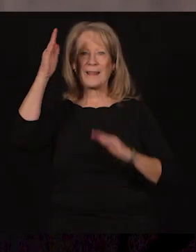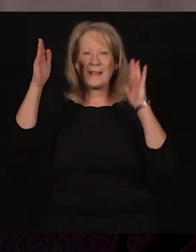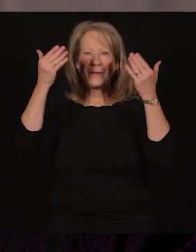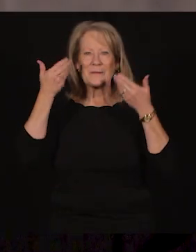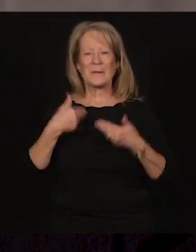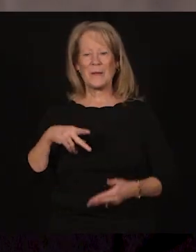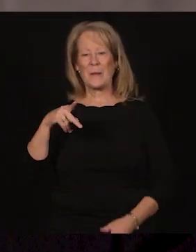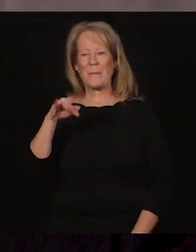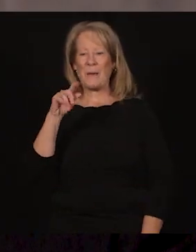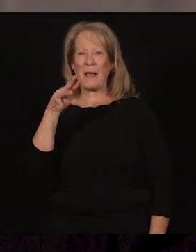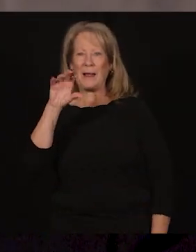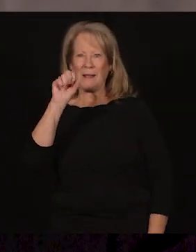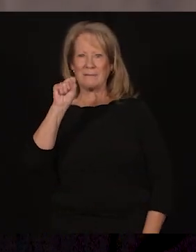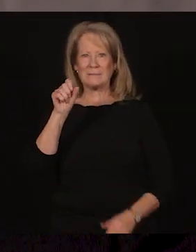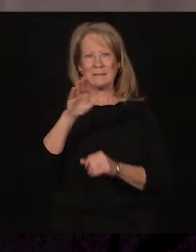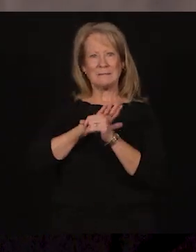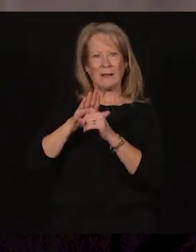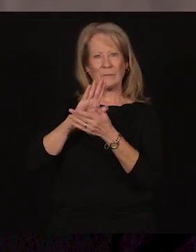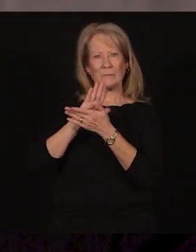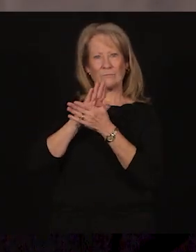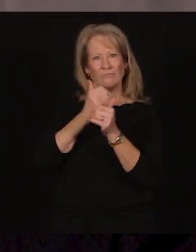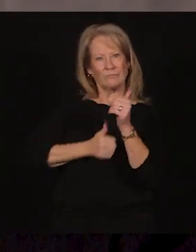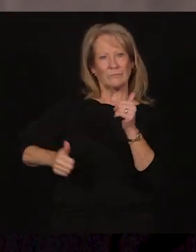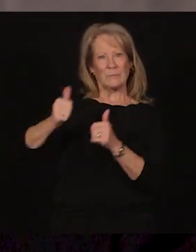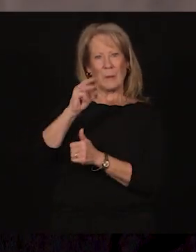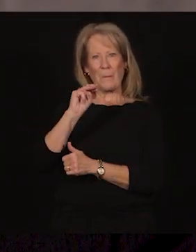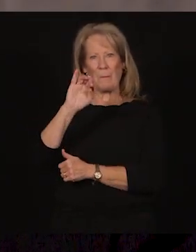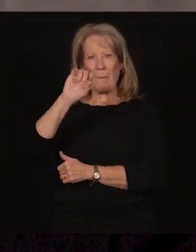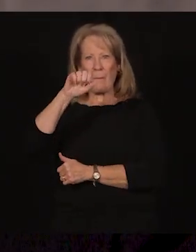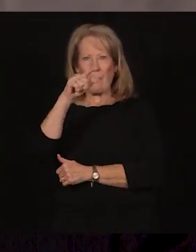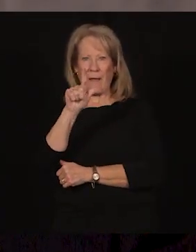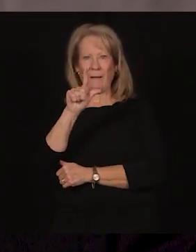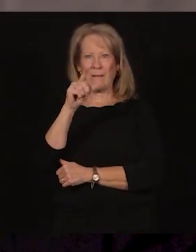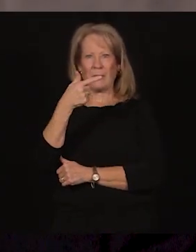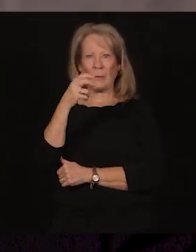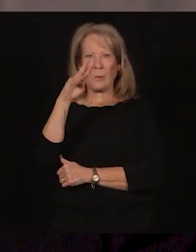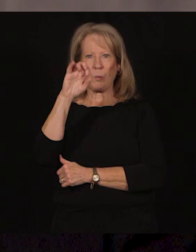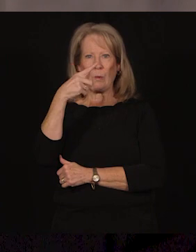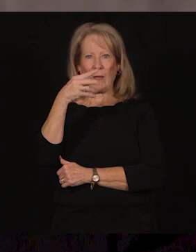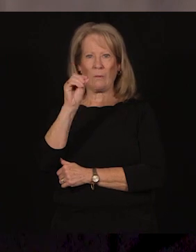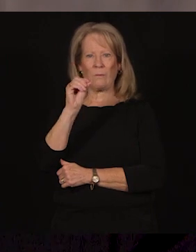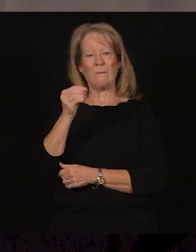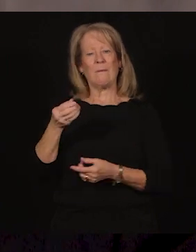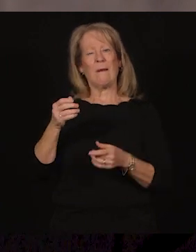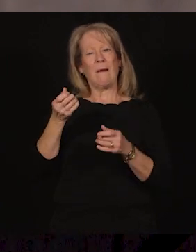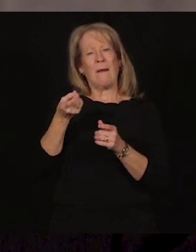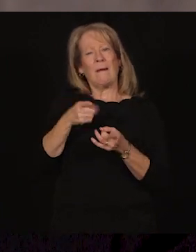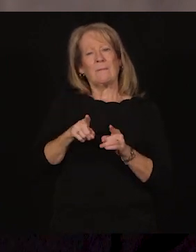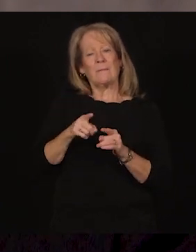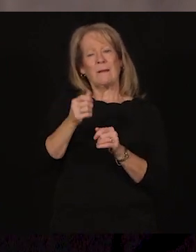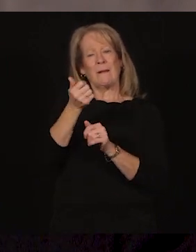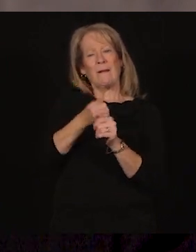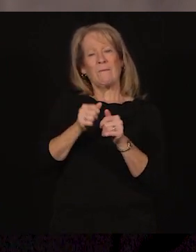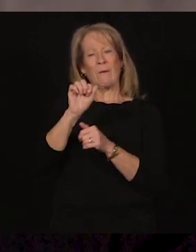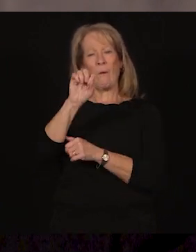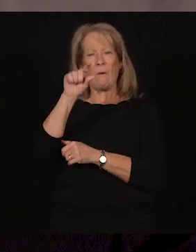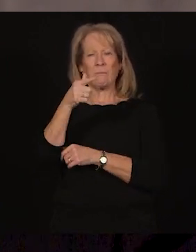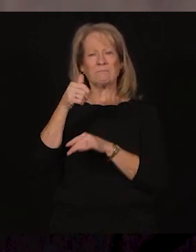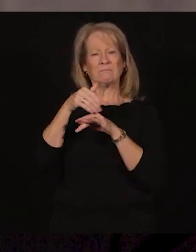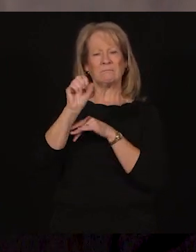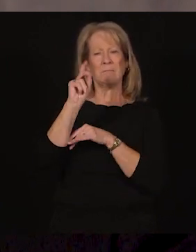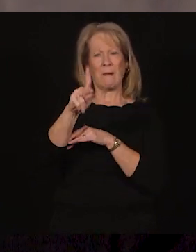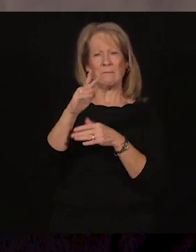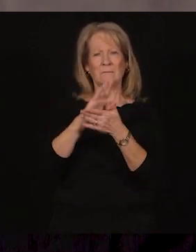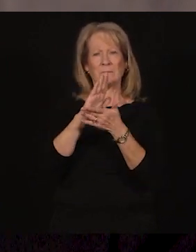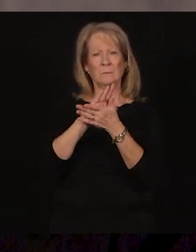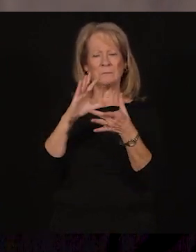Hello, this is Pinellas County Schools Superintendent Michael Grego. Every August, I send a back-to-school message to welcome our